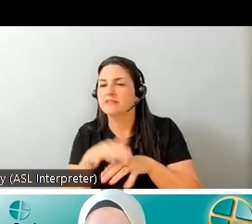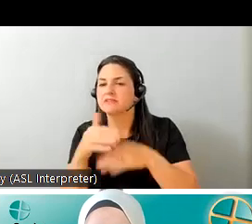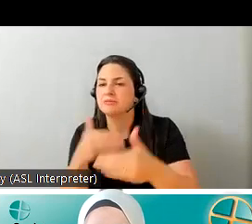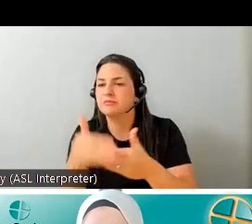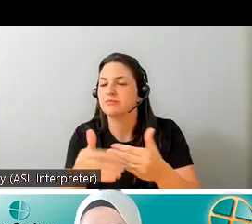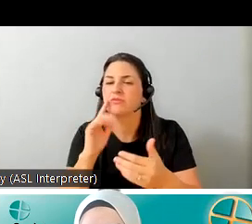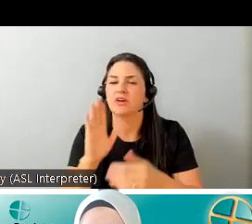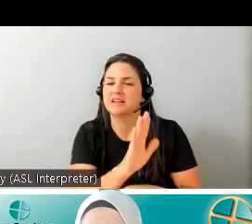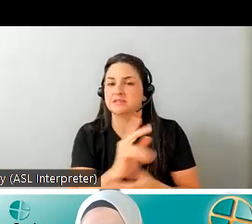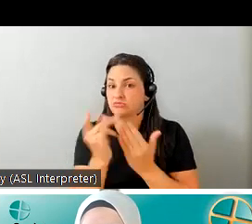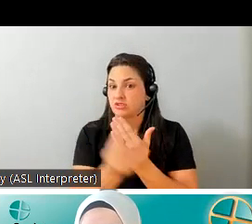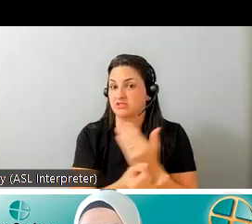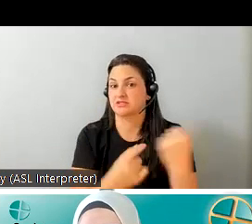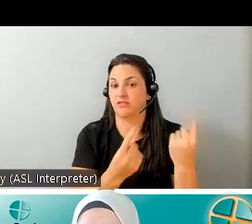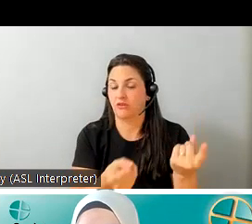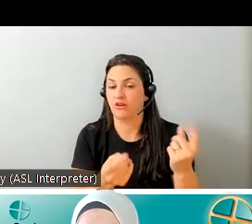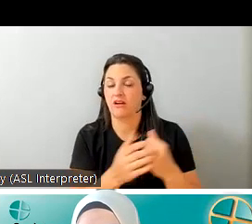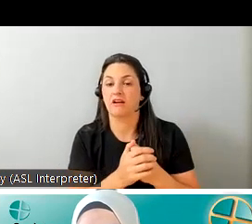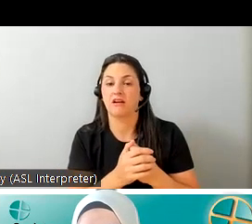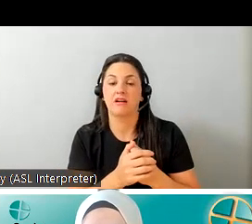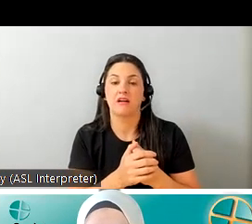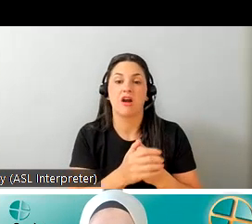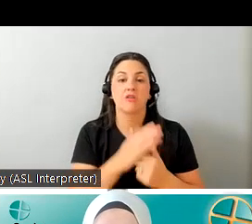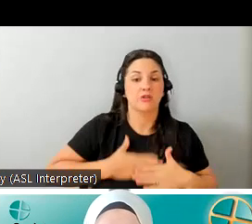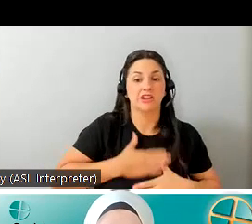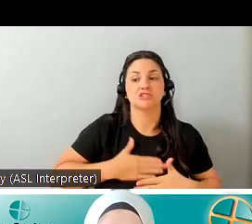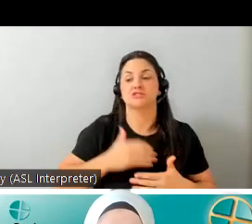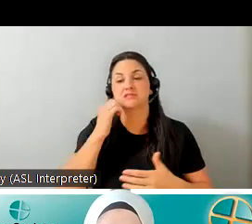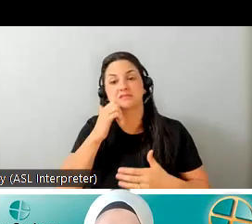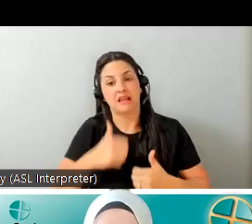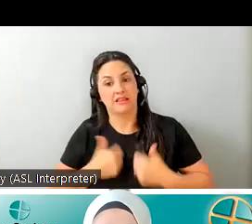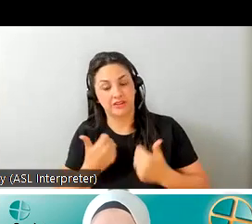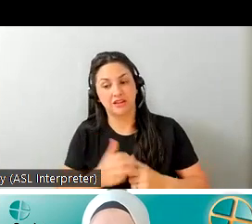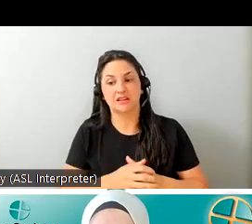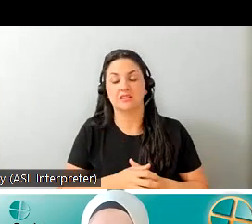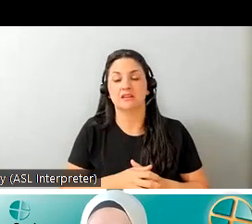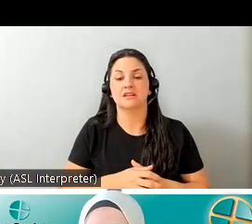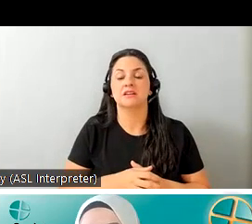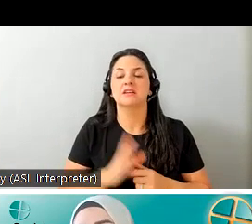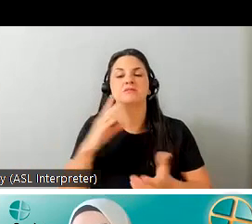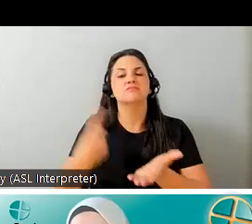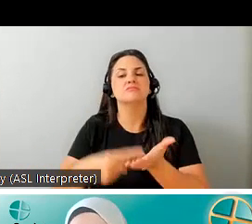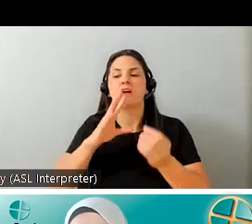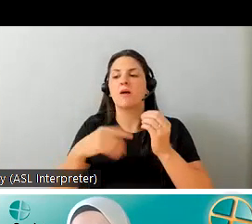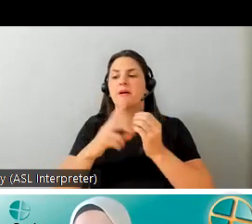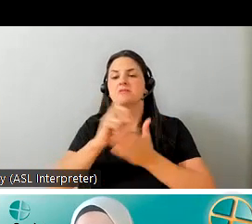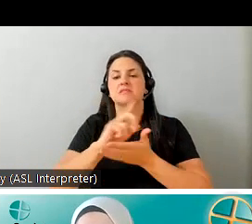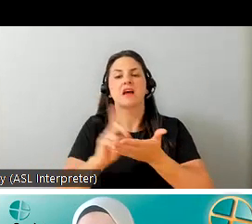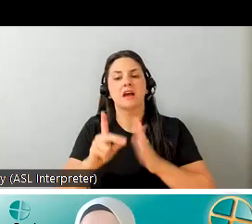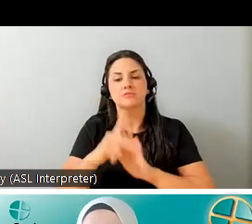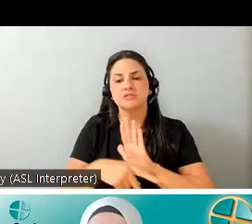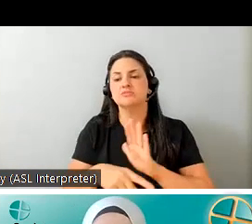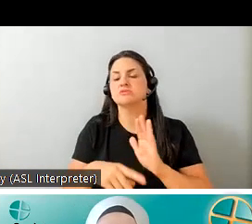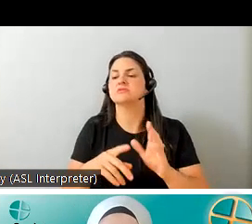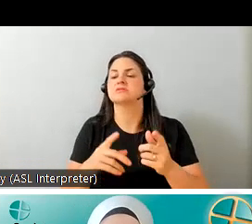completed in the recreational and daily living space and basically talking about the design principles and kind of design